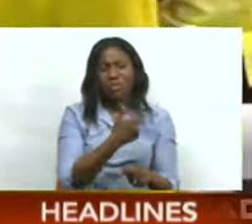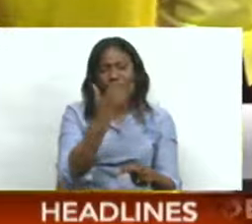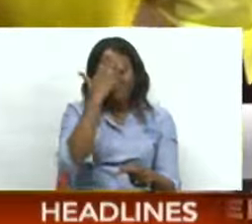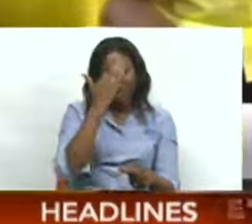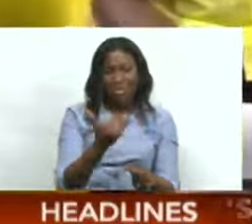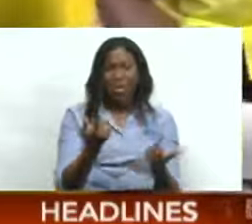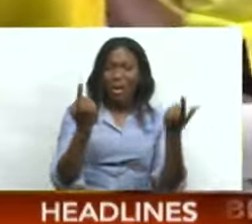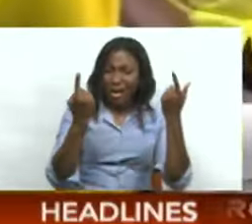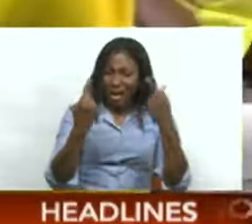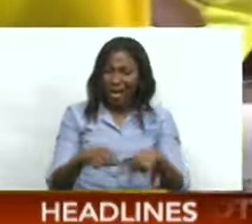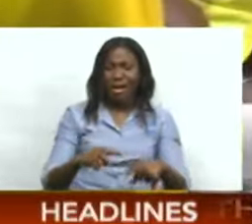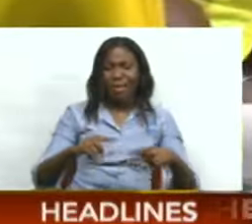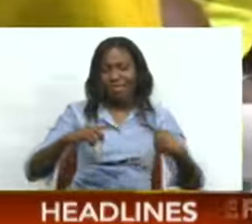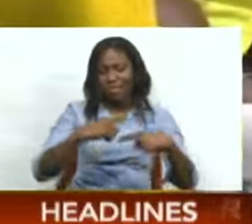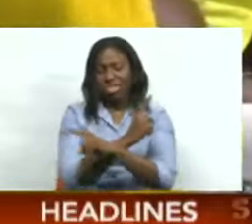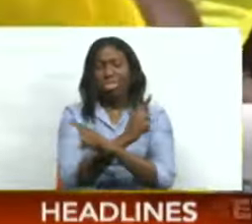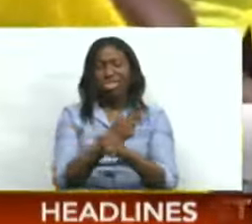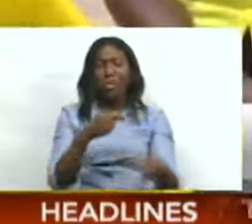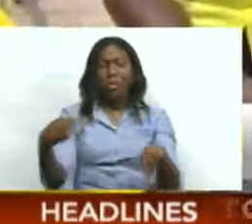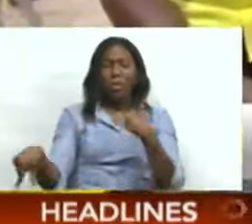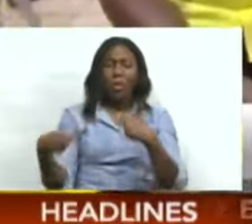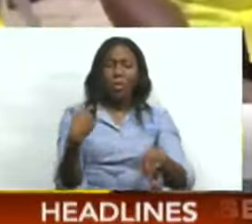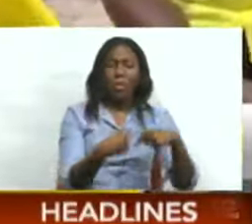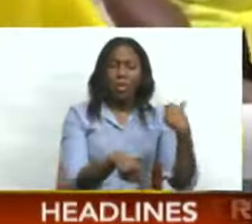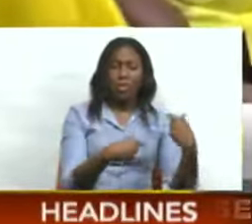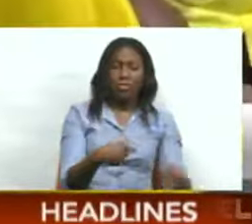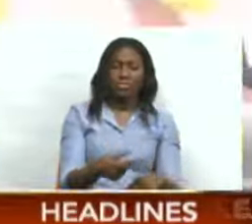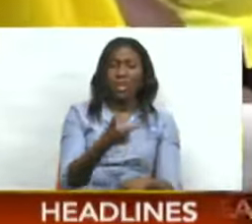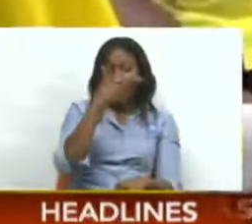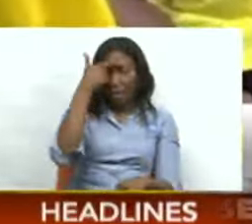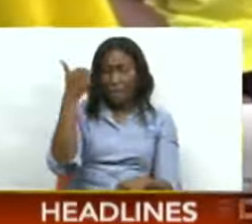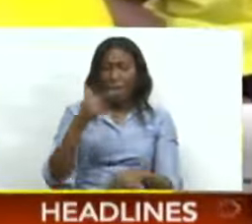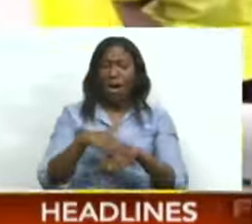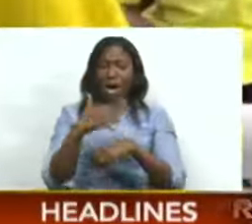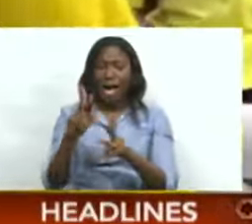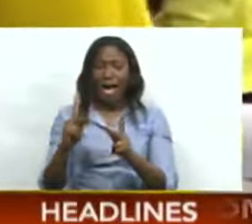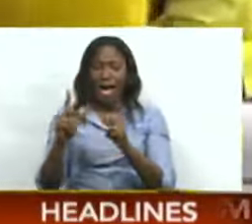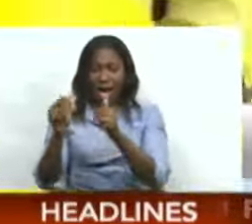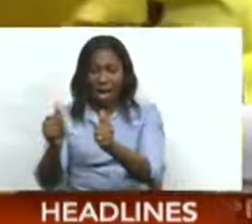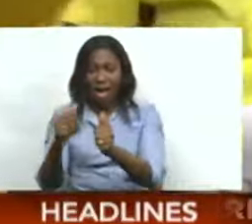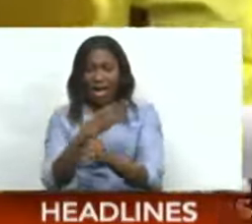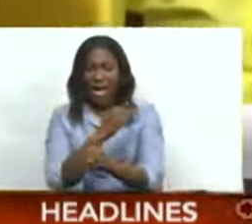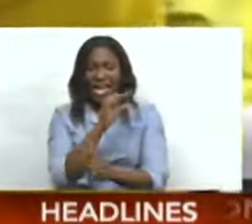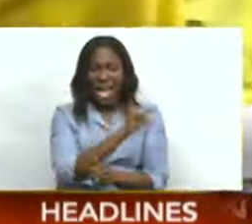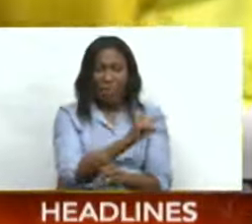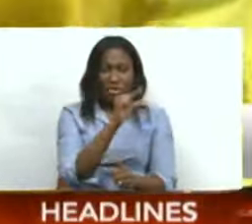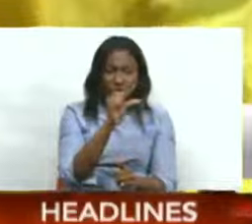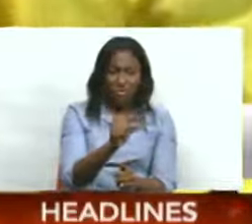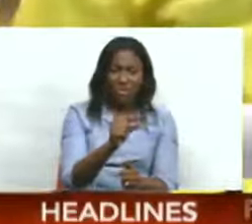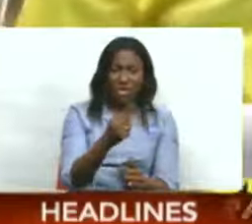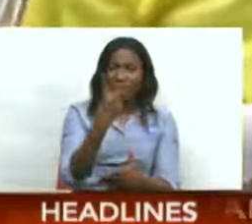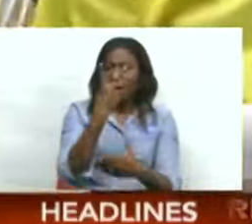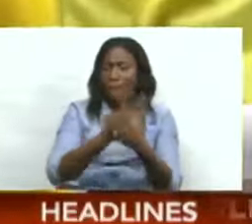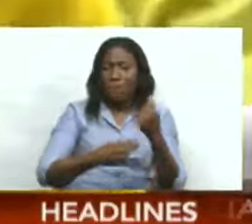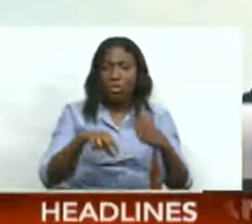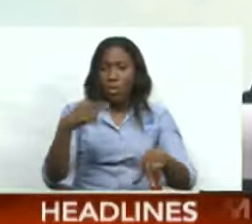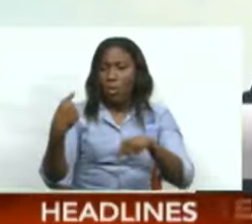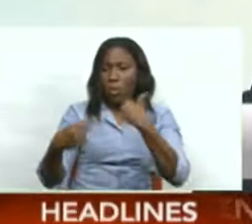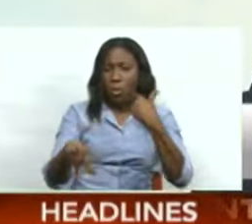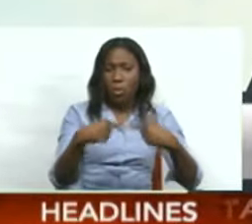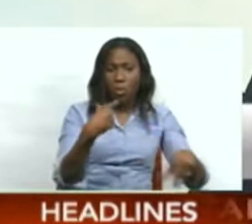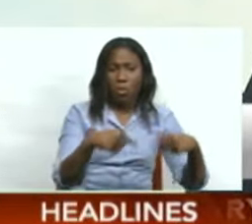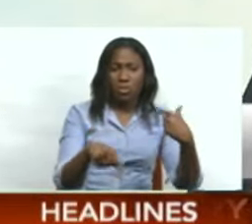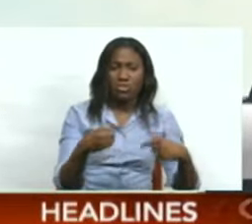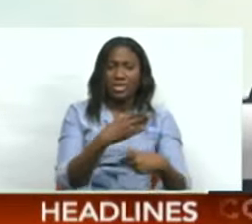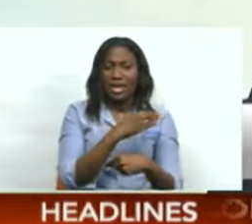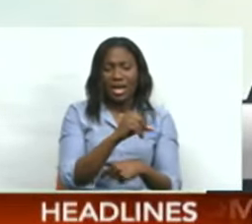marriage was doomed from the start. His comment comes days after Prasad-Bissasa and Griffiths had a public spat with the head of the UNC